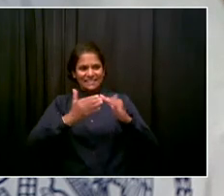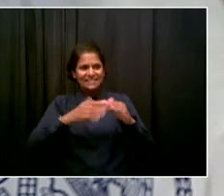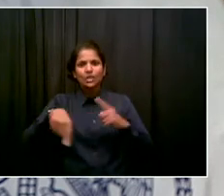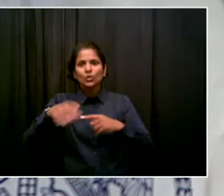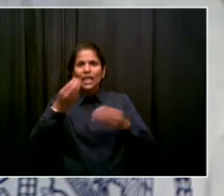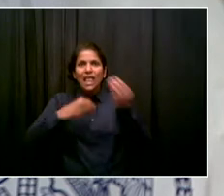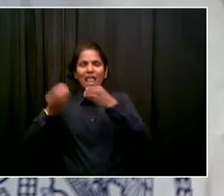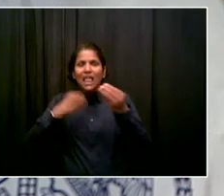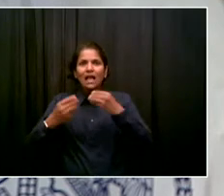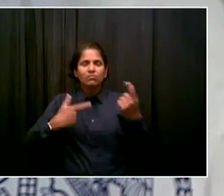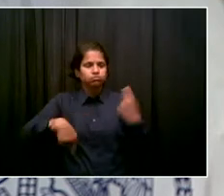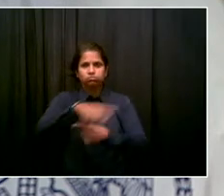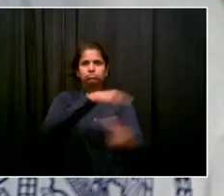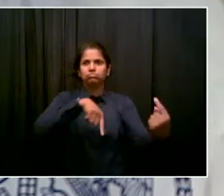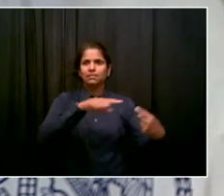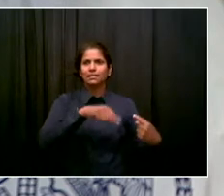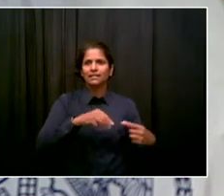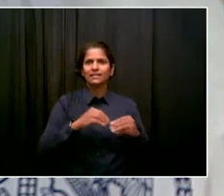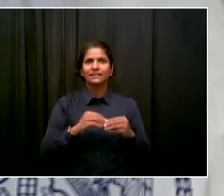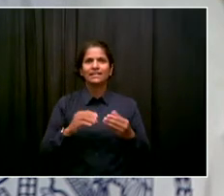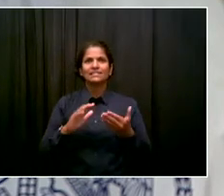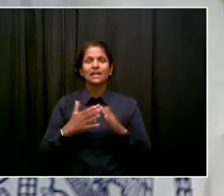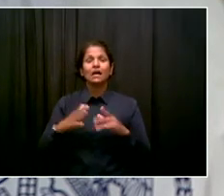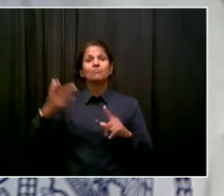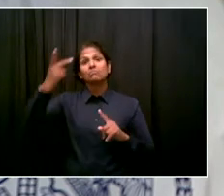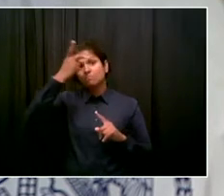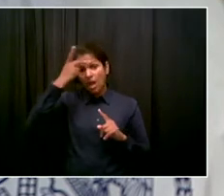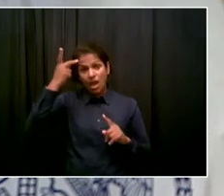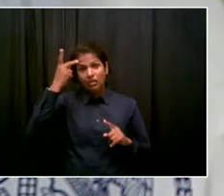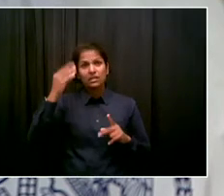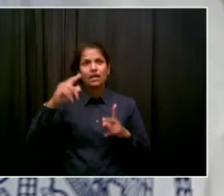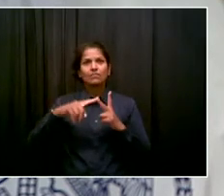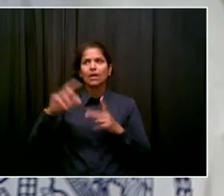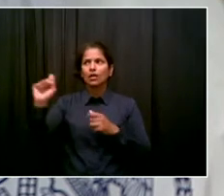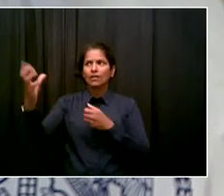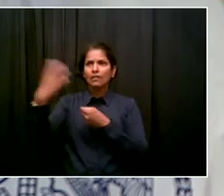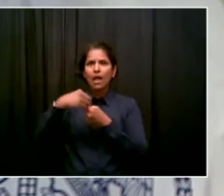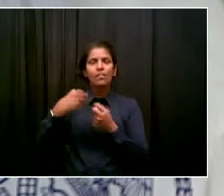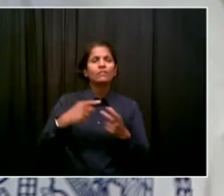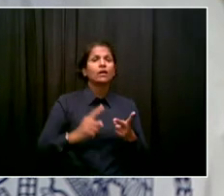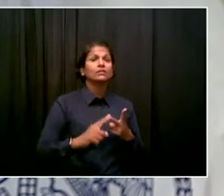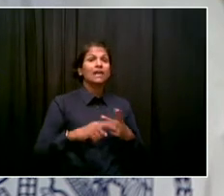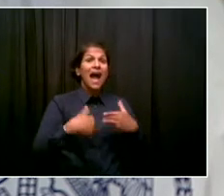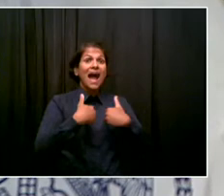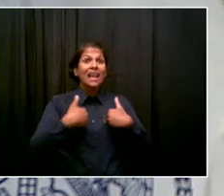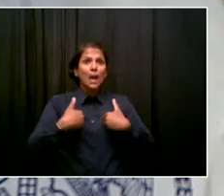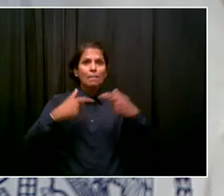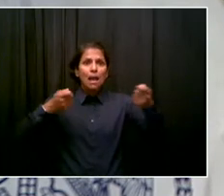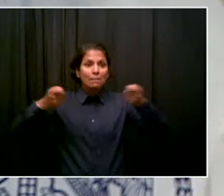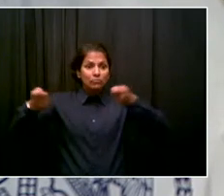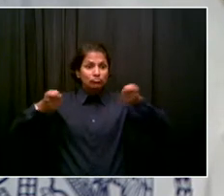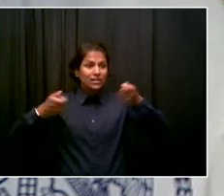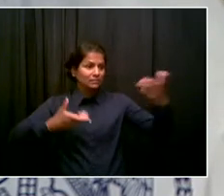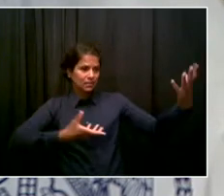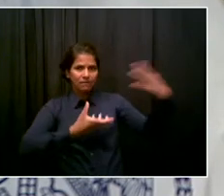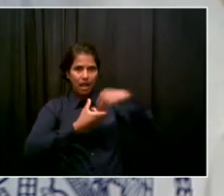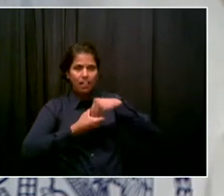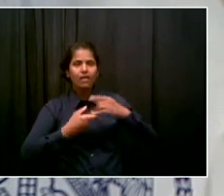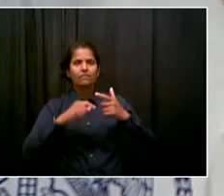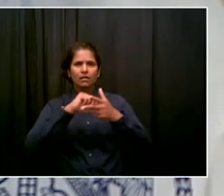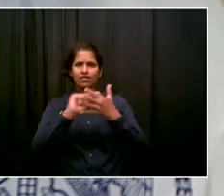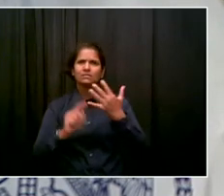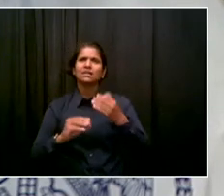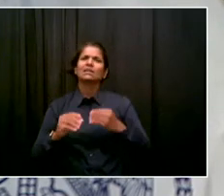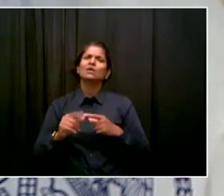elements to the equation. We're going to keep working on our tactics to get it right. It's a tough situation because it's new and